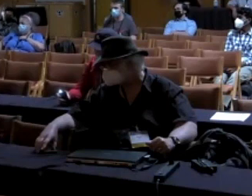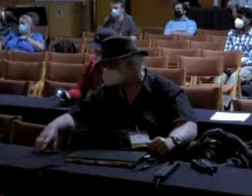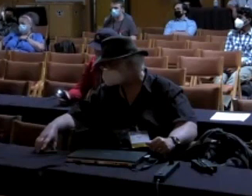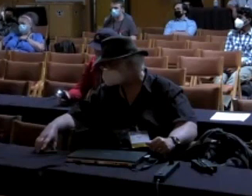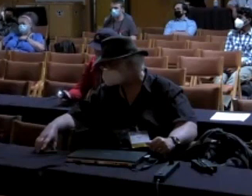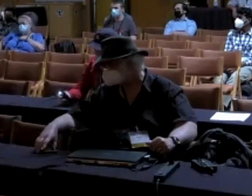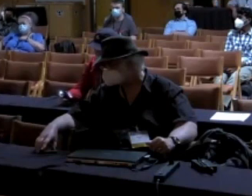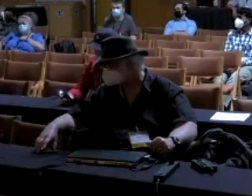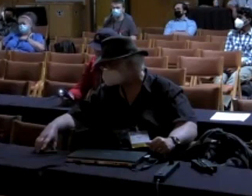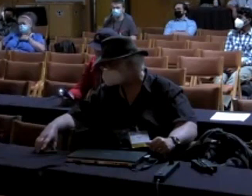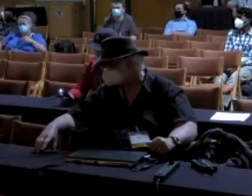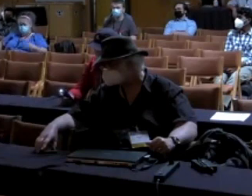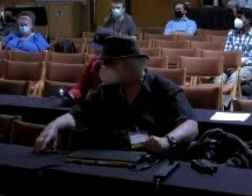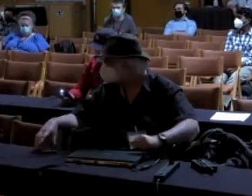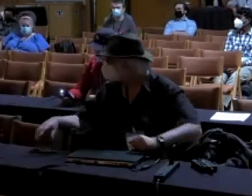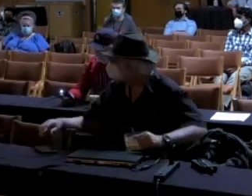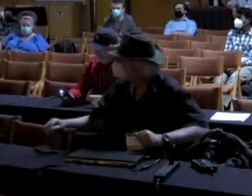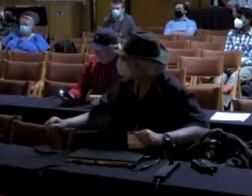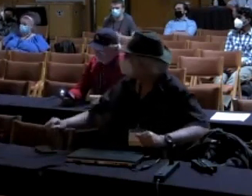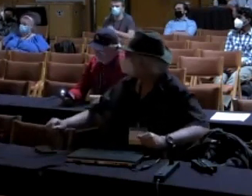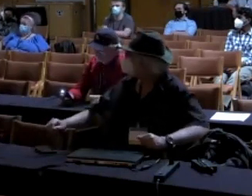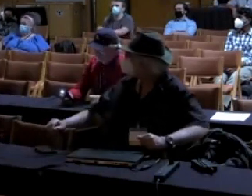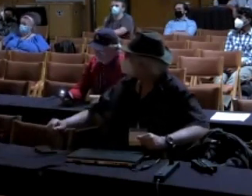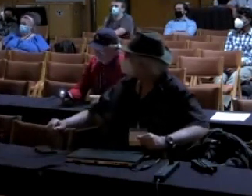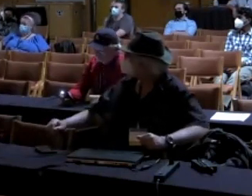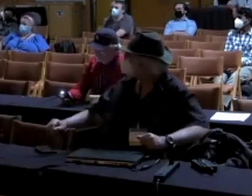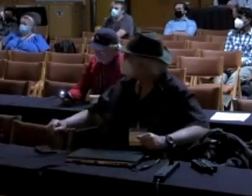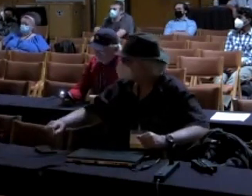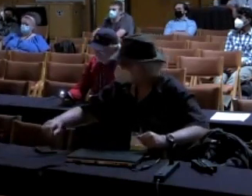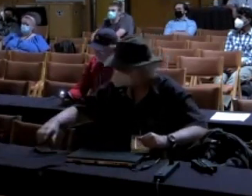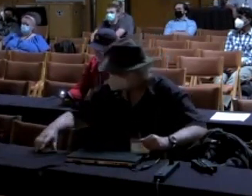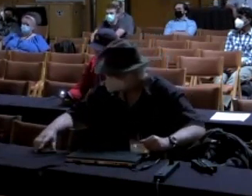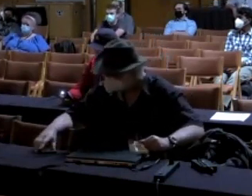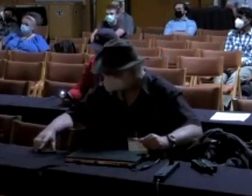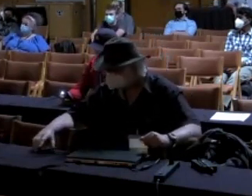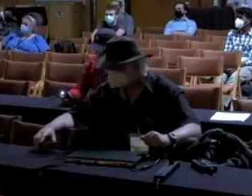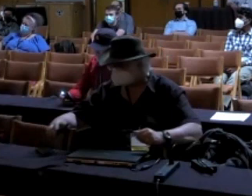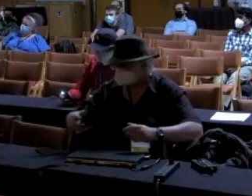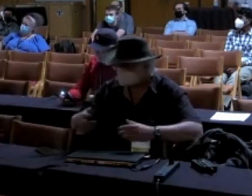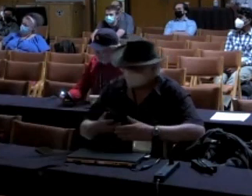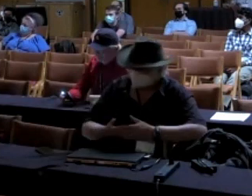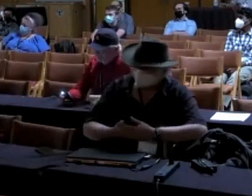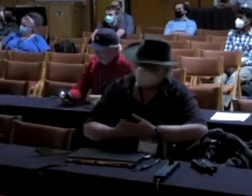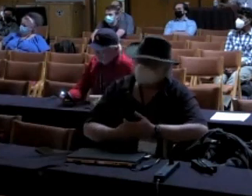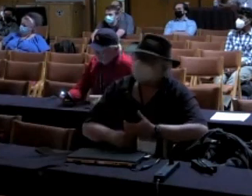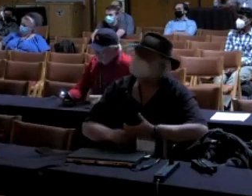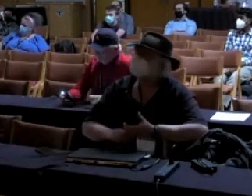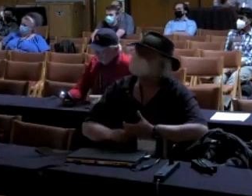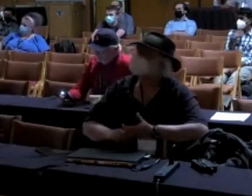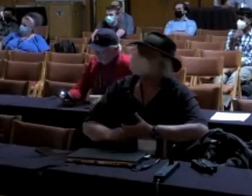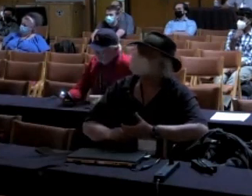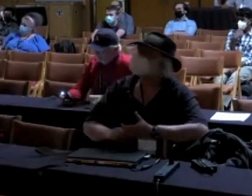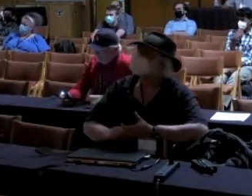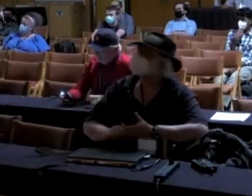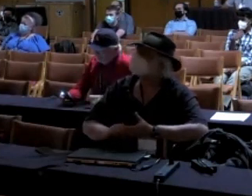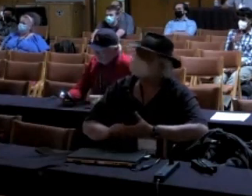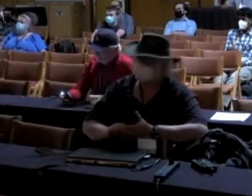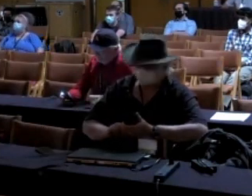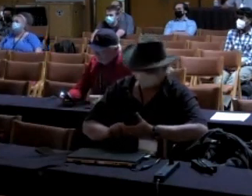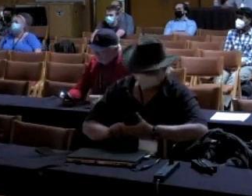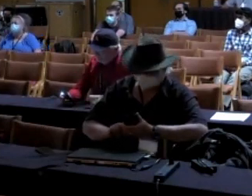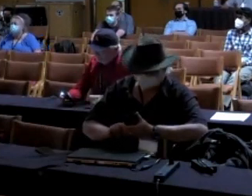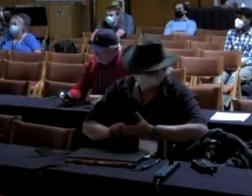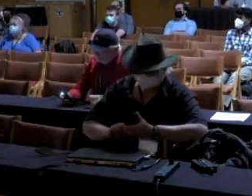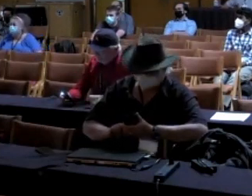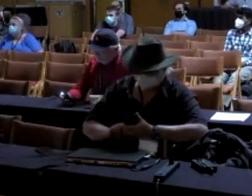Dutch radio every now and then to talk to people about the flat earth and all those kinds of things. So that's kind of special as well. So if you're